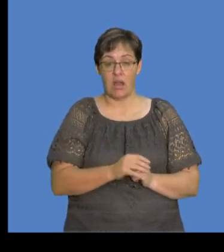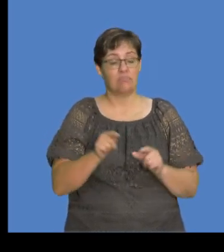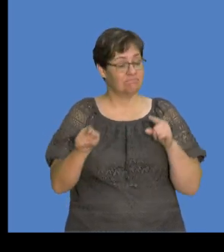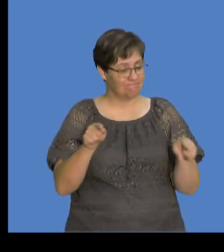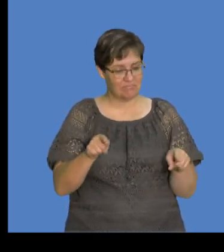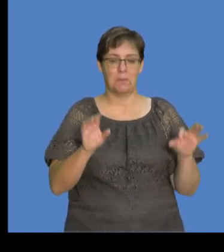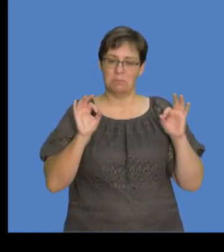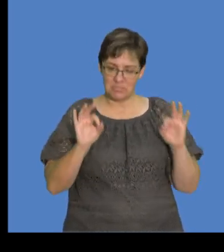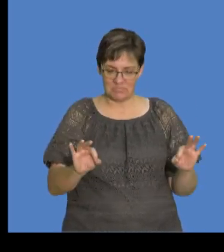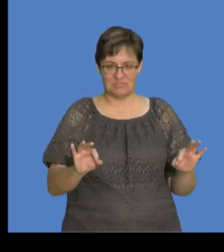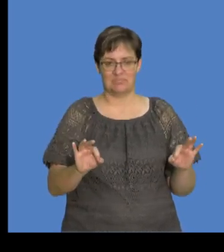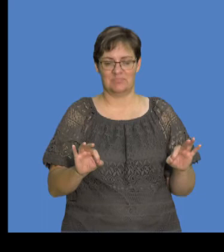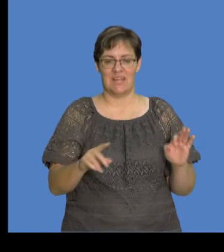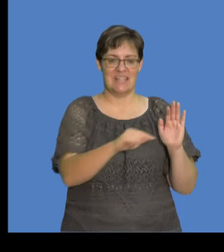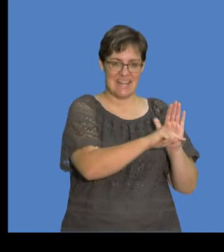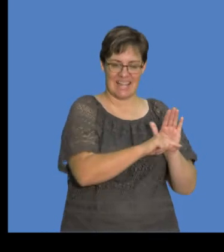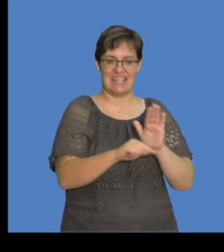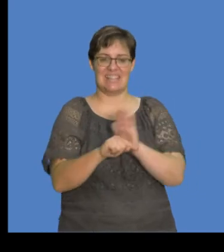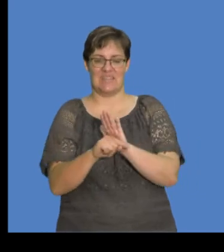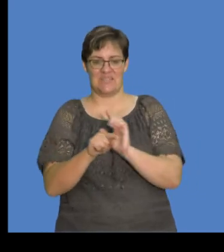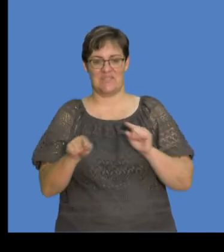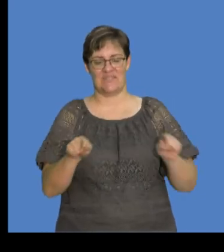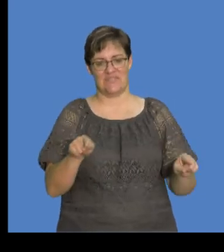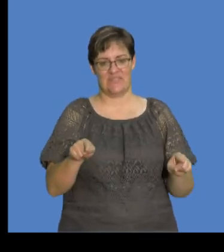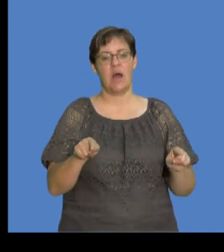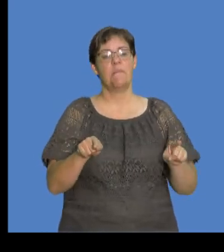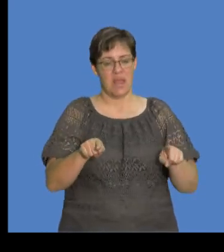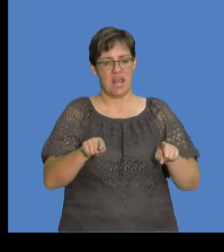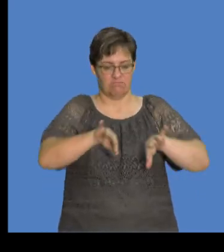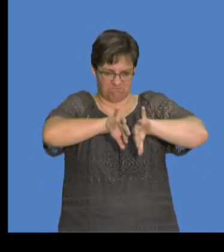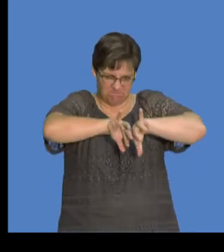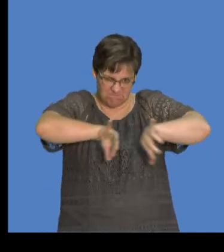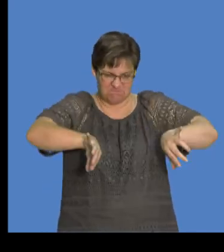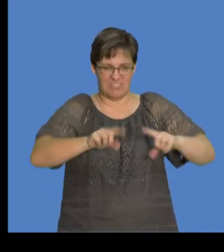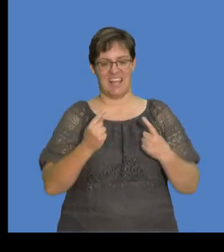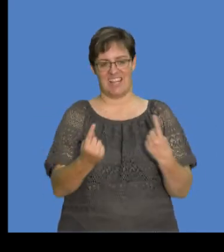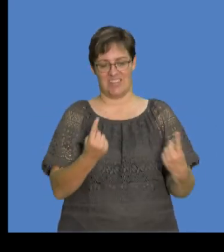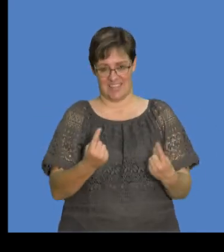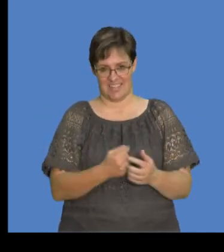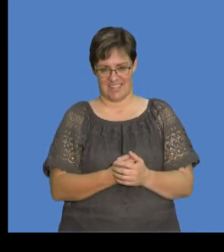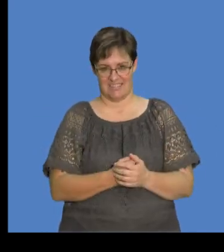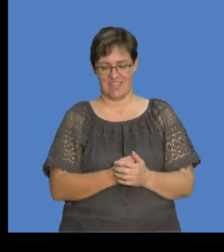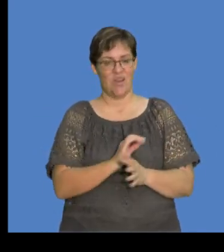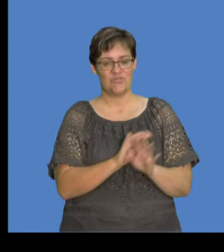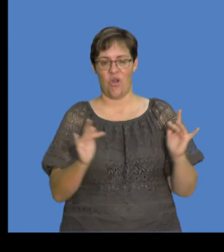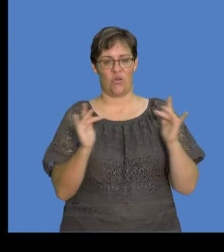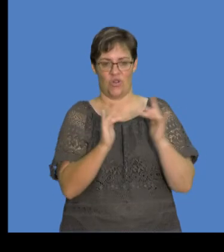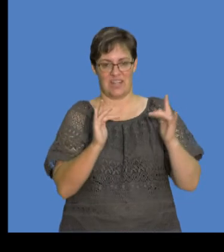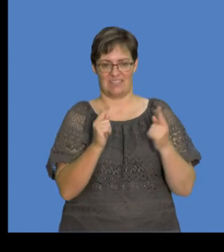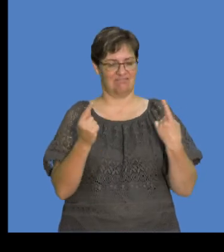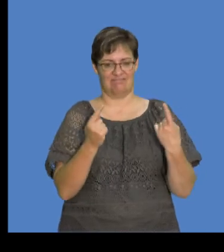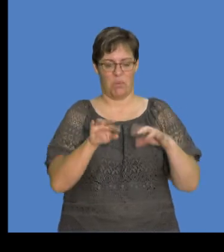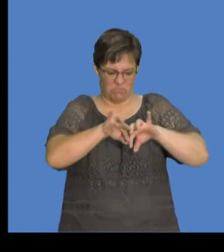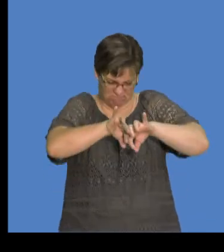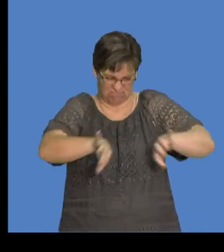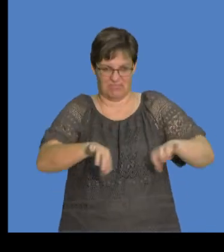are identical or now they are alike charges, they would exert a repulsive non-contact force on each other, okay?